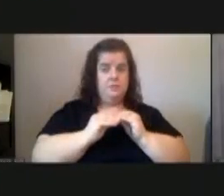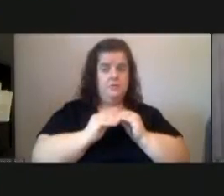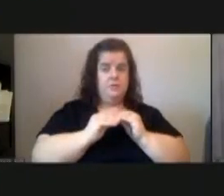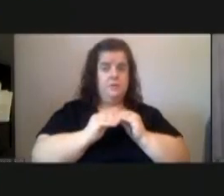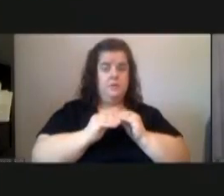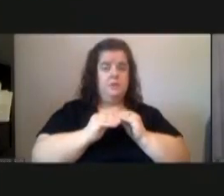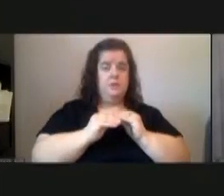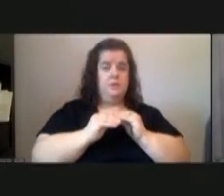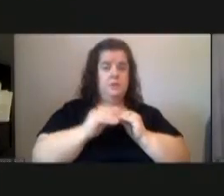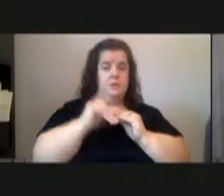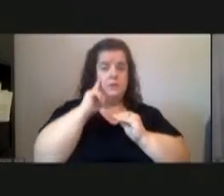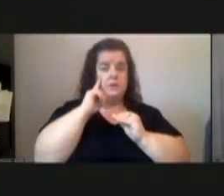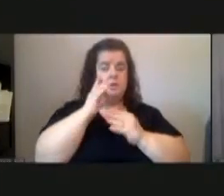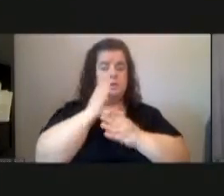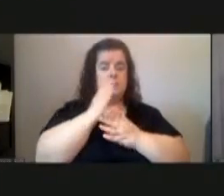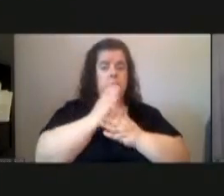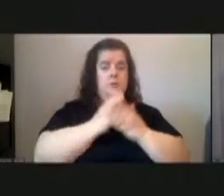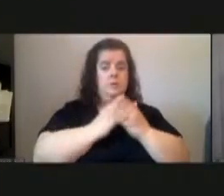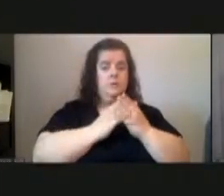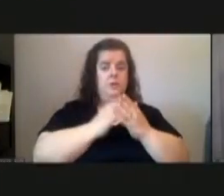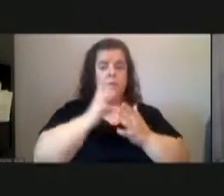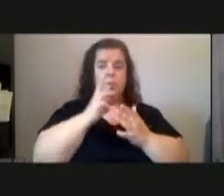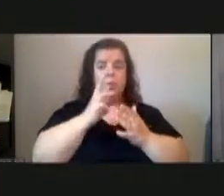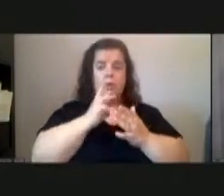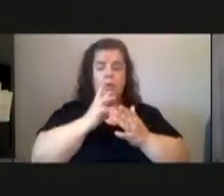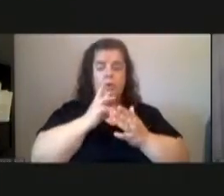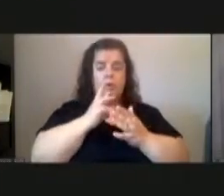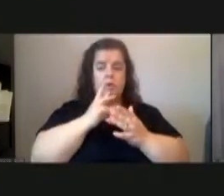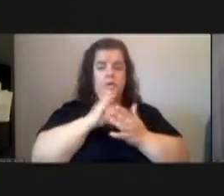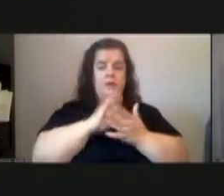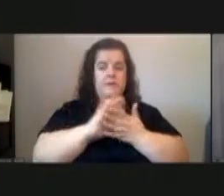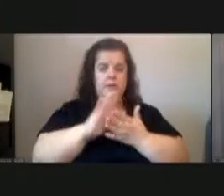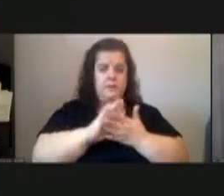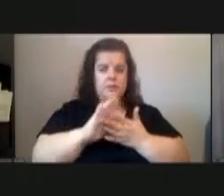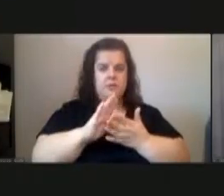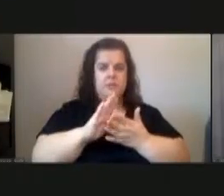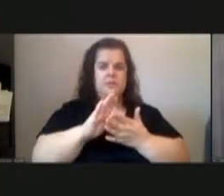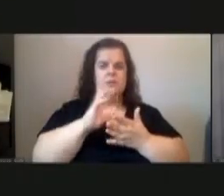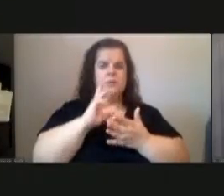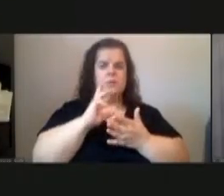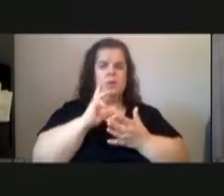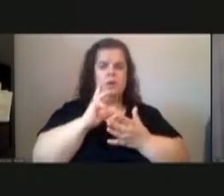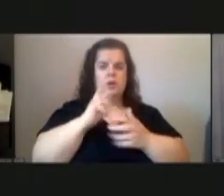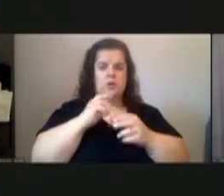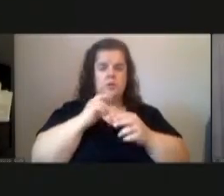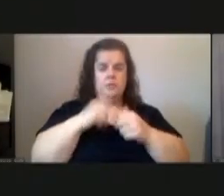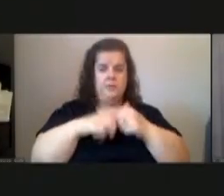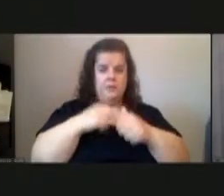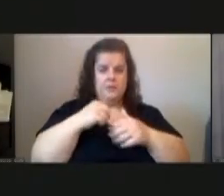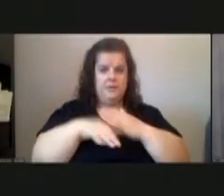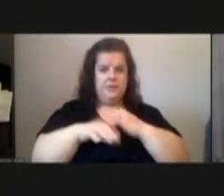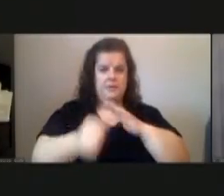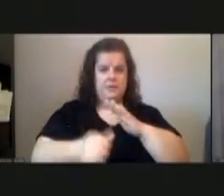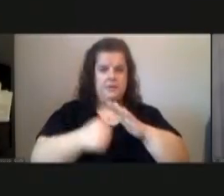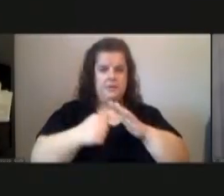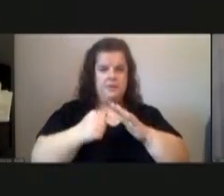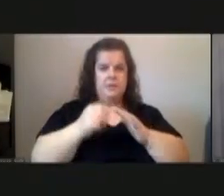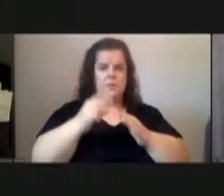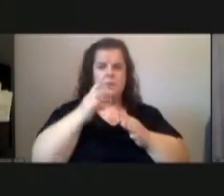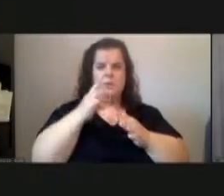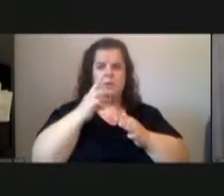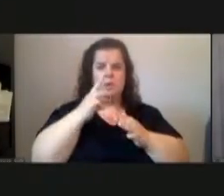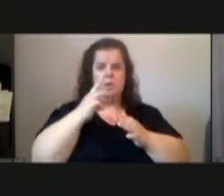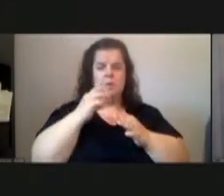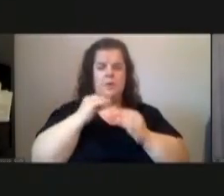water infiltration um that were in the basement as well as um water infiltration in the elevator